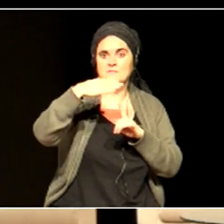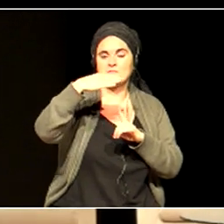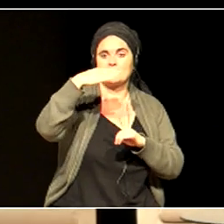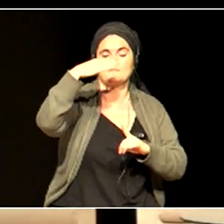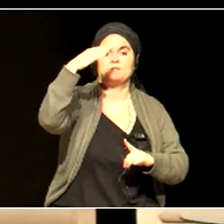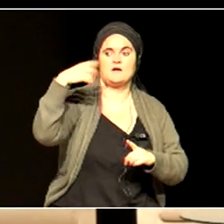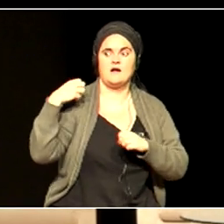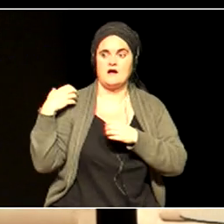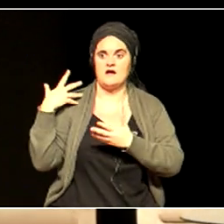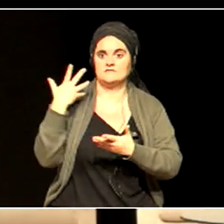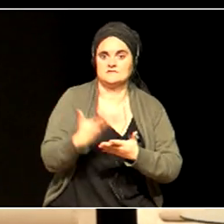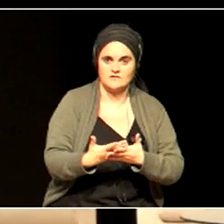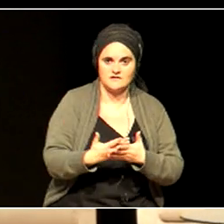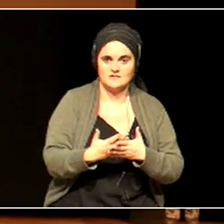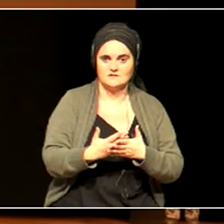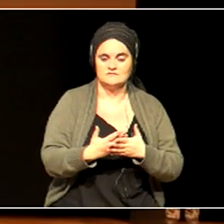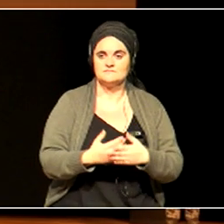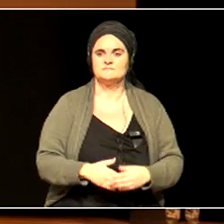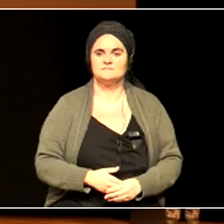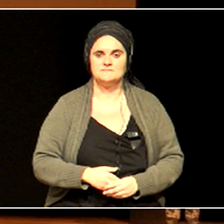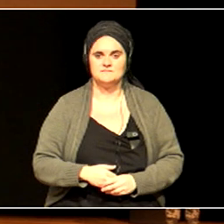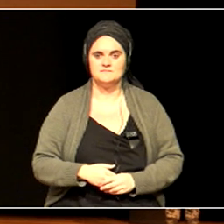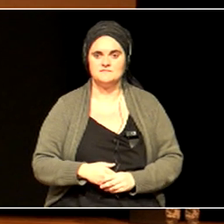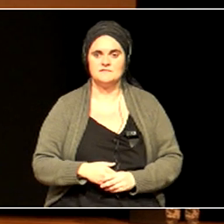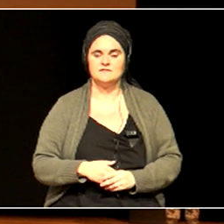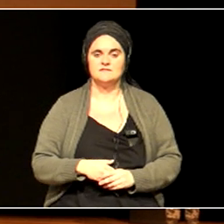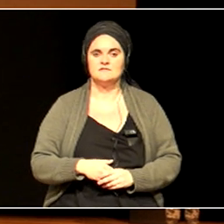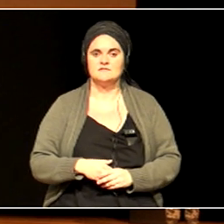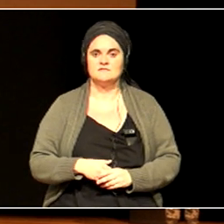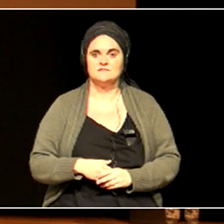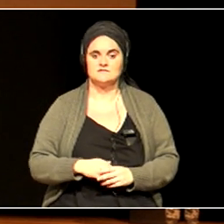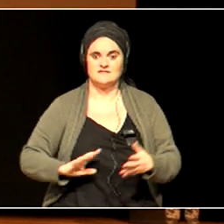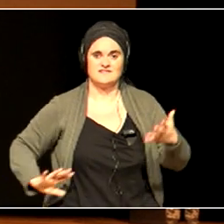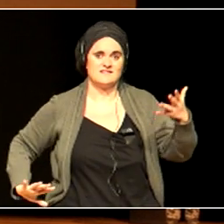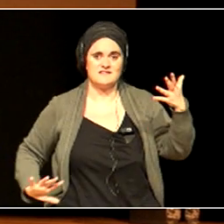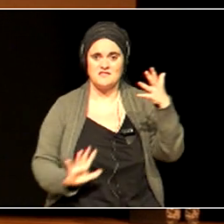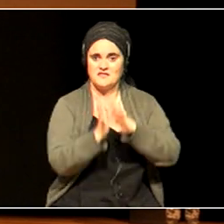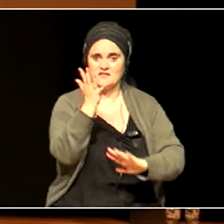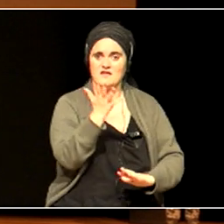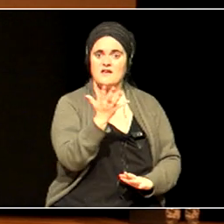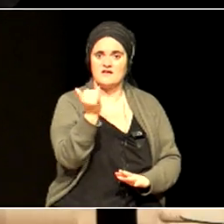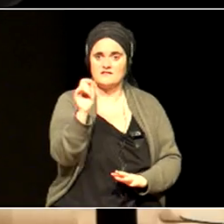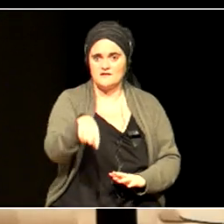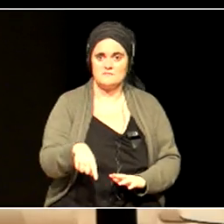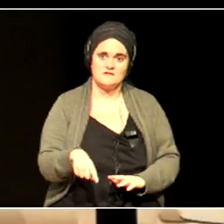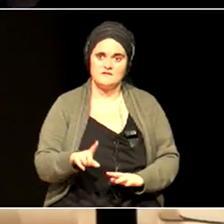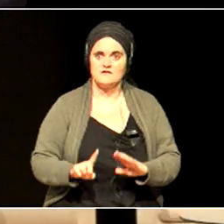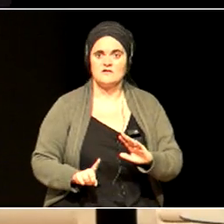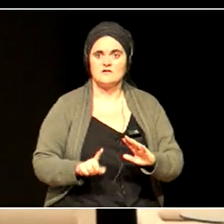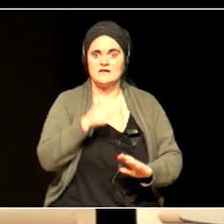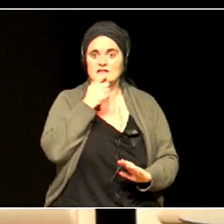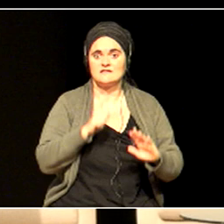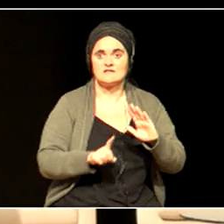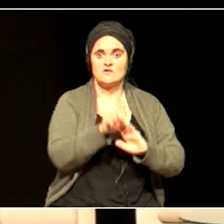We had fires breaking out across the north of England a week